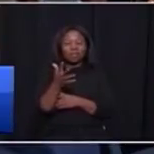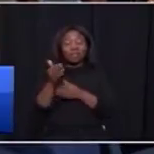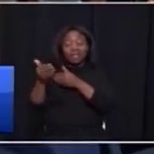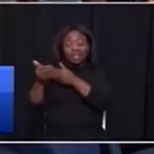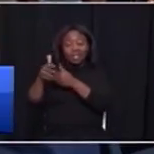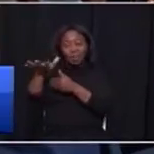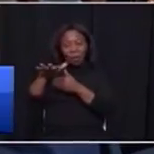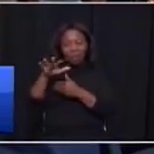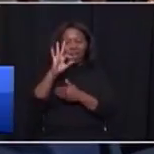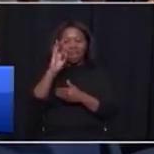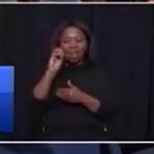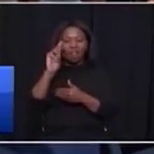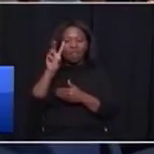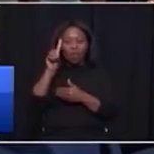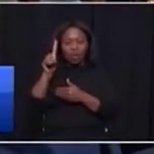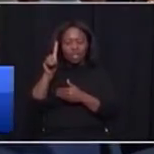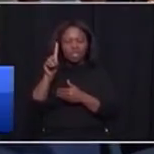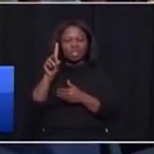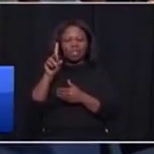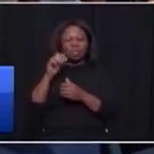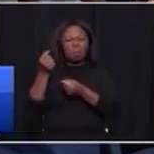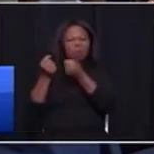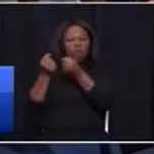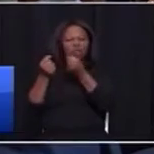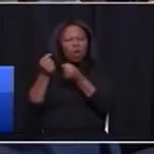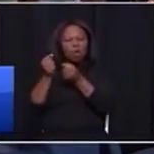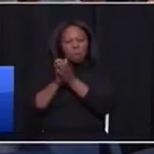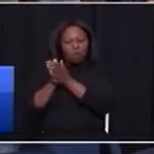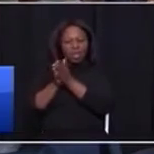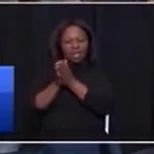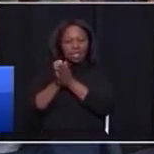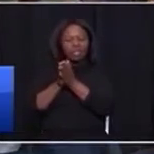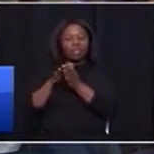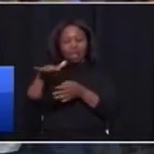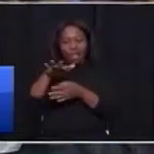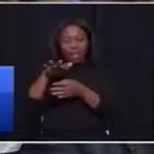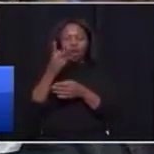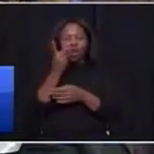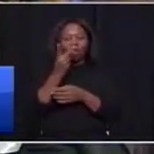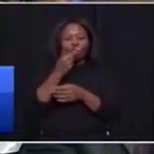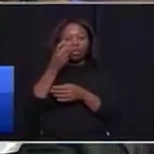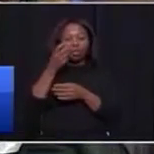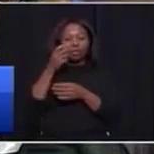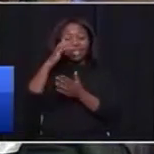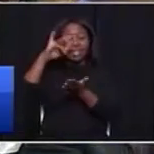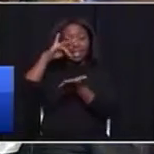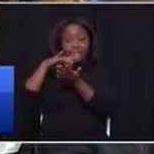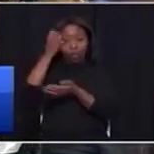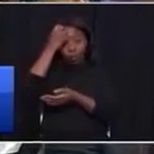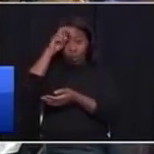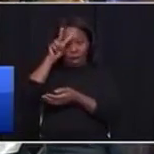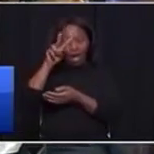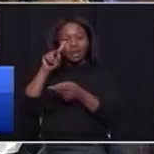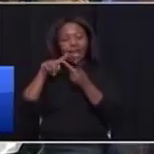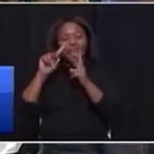Ford at the Silverton Automotive Hub. And we are working with the city of Tswani and national government on this.